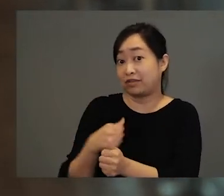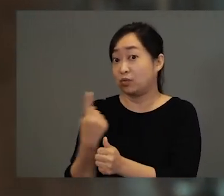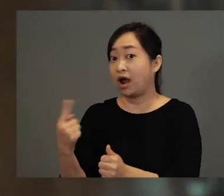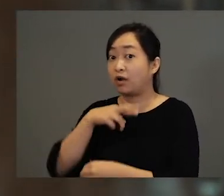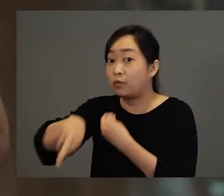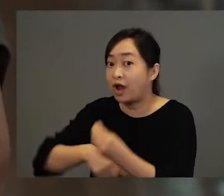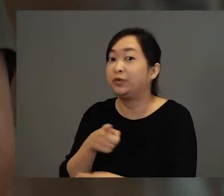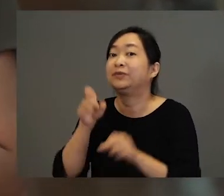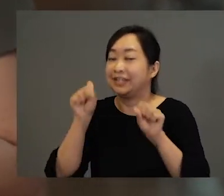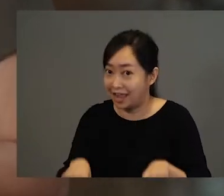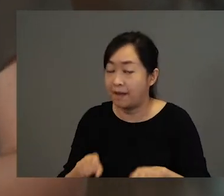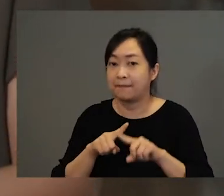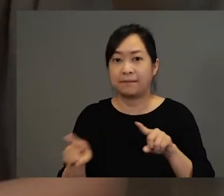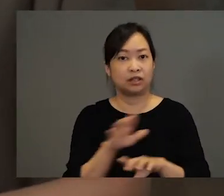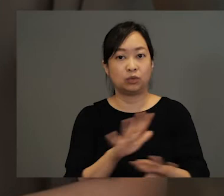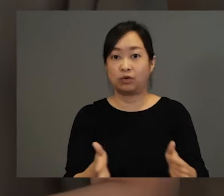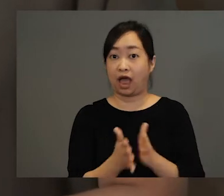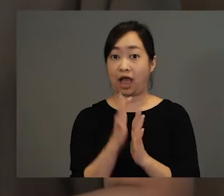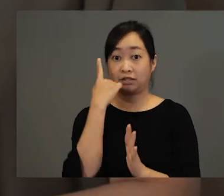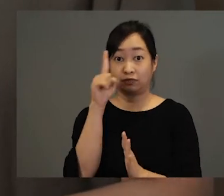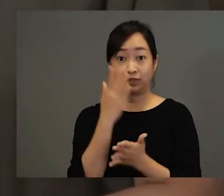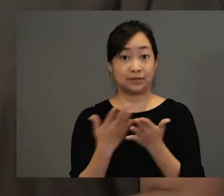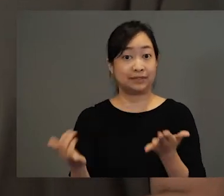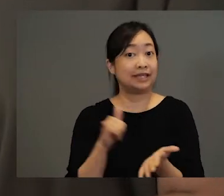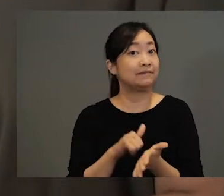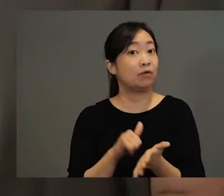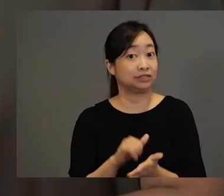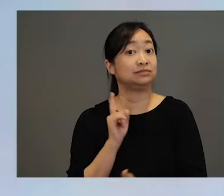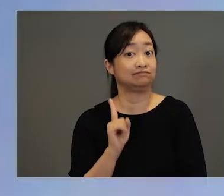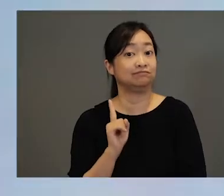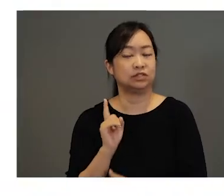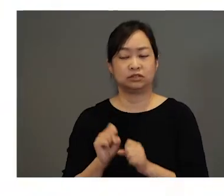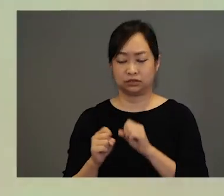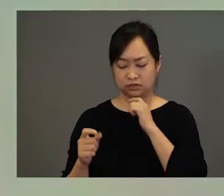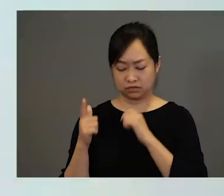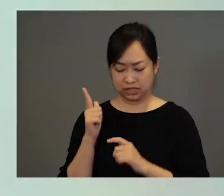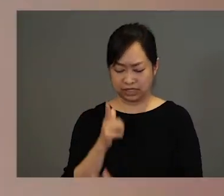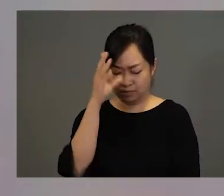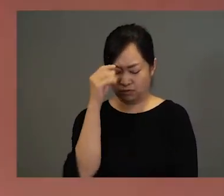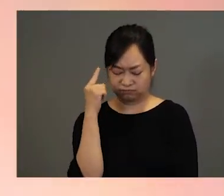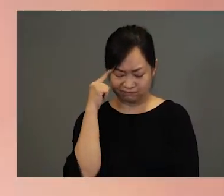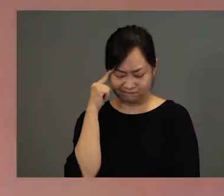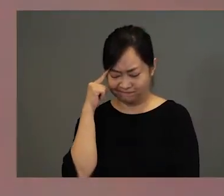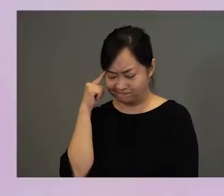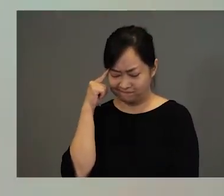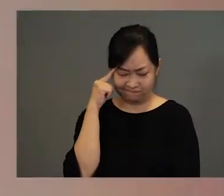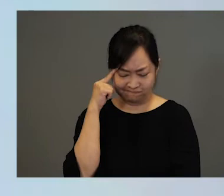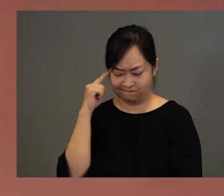you. But never use the wand to ask for something impossible. So the little boy thought hard.